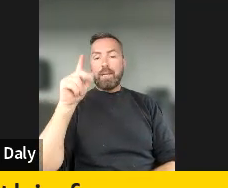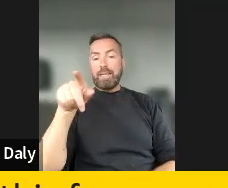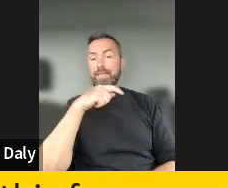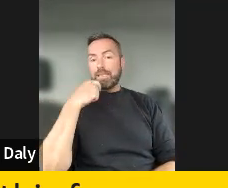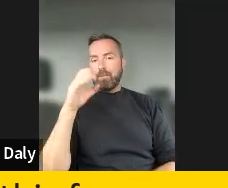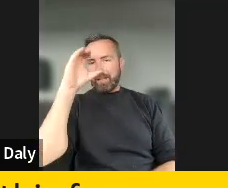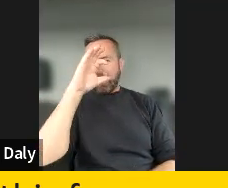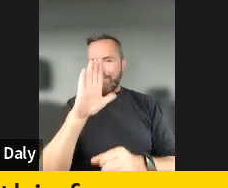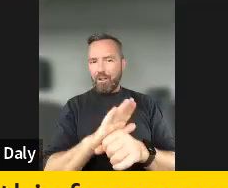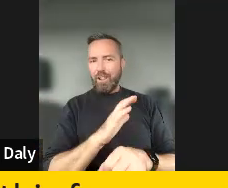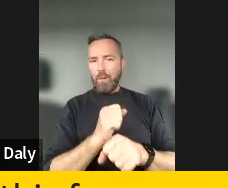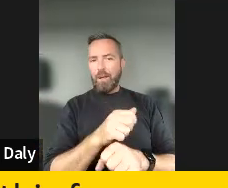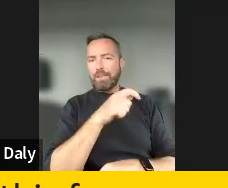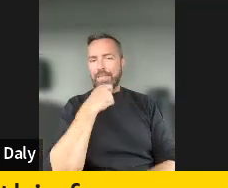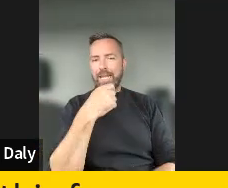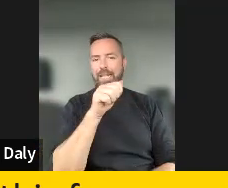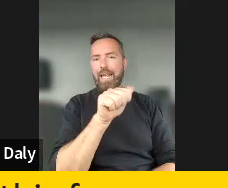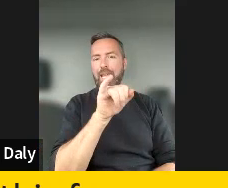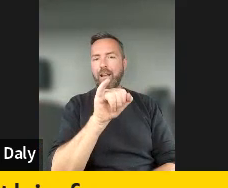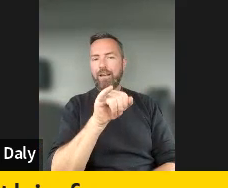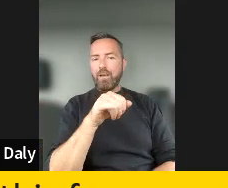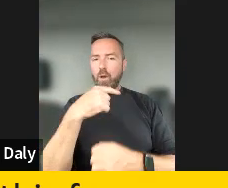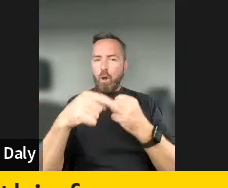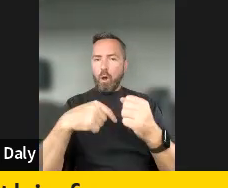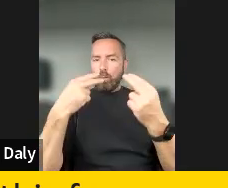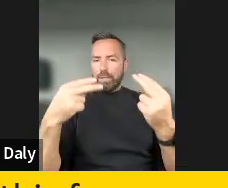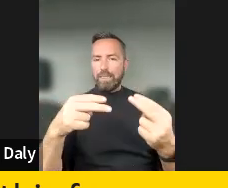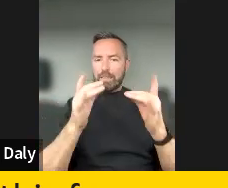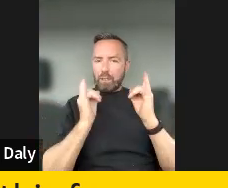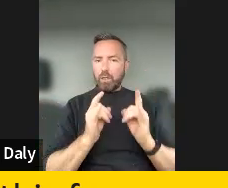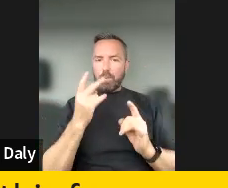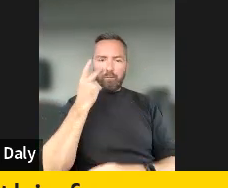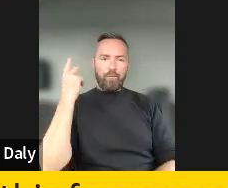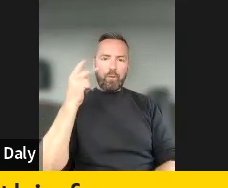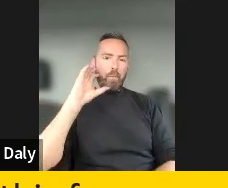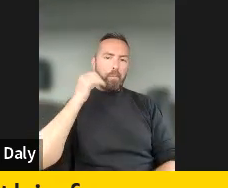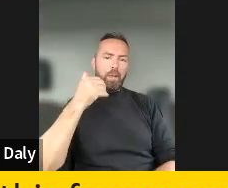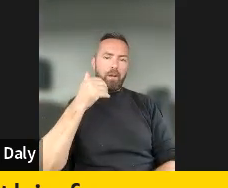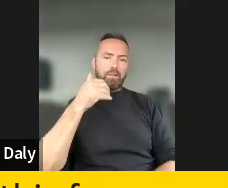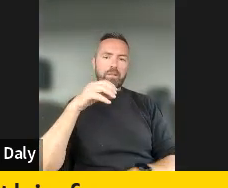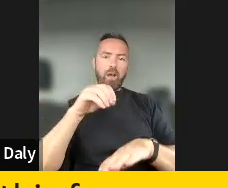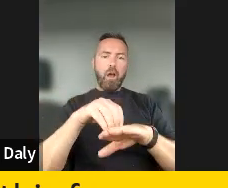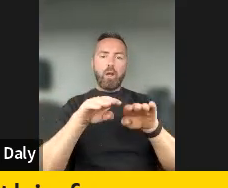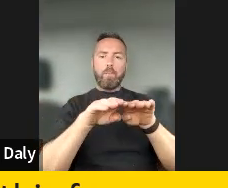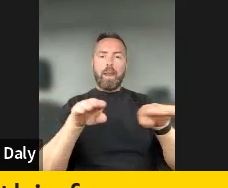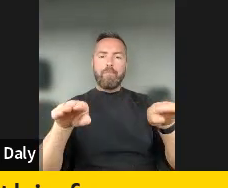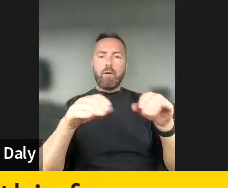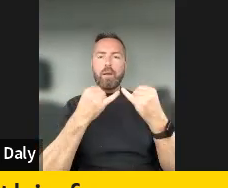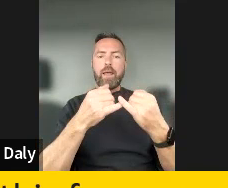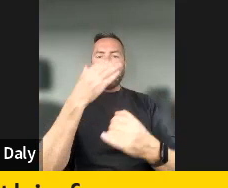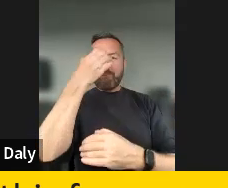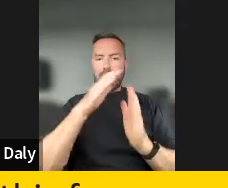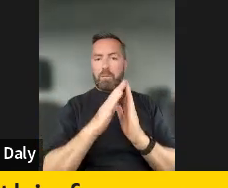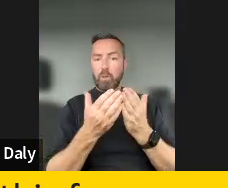saying that AI always needs a human review because for example, on a platform such as Facebook, um,